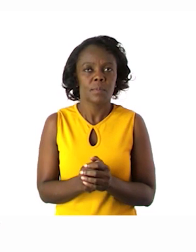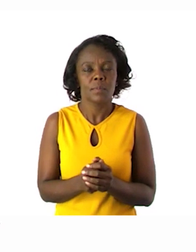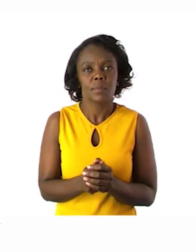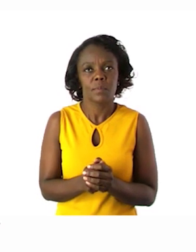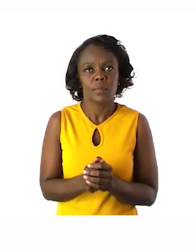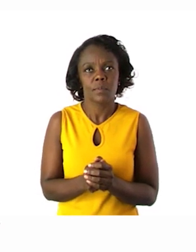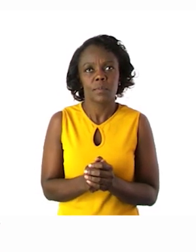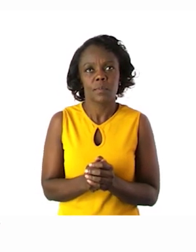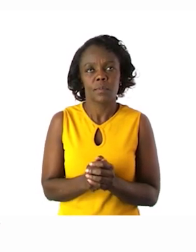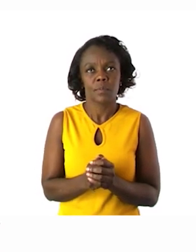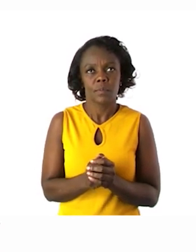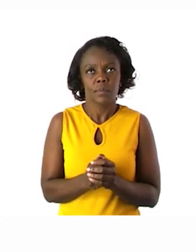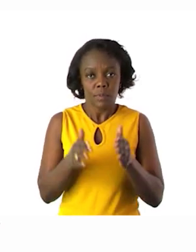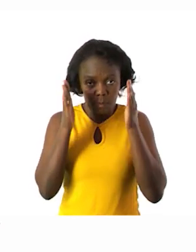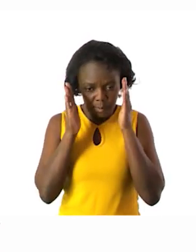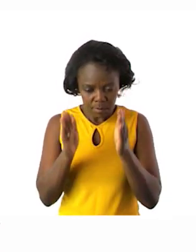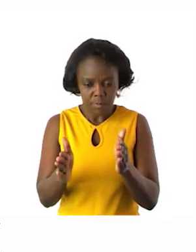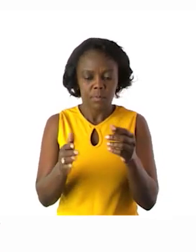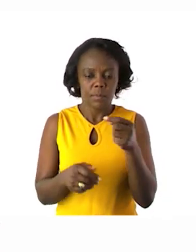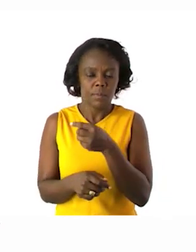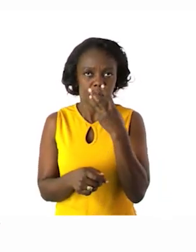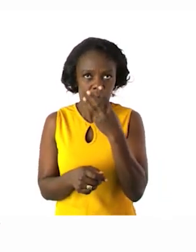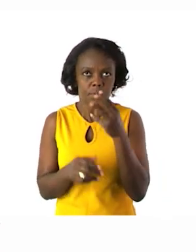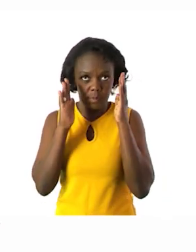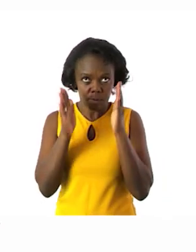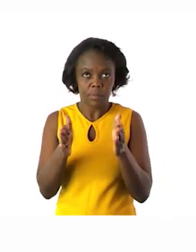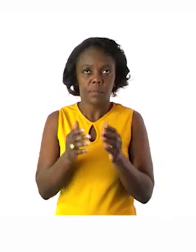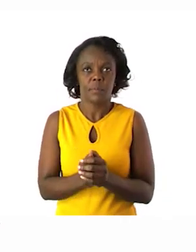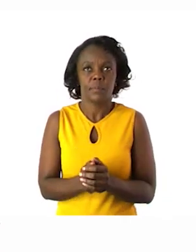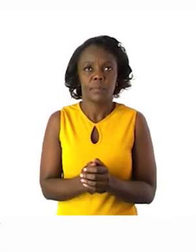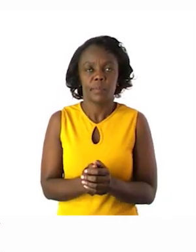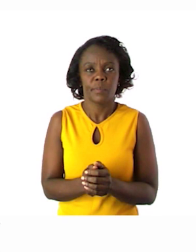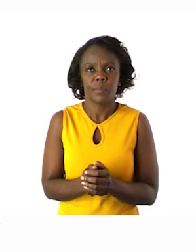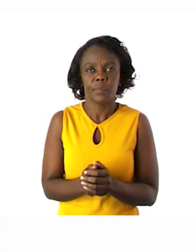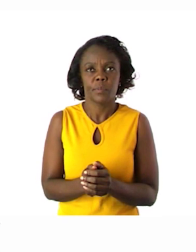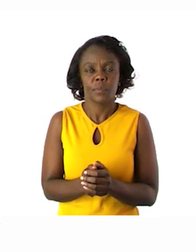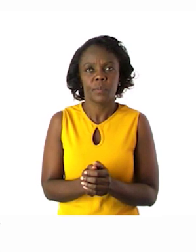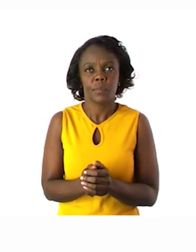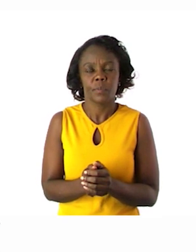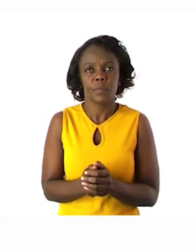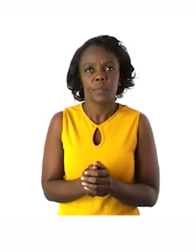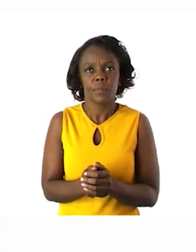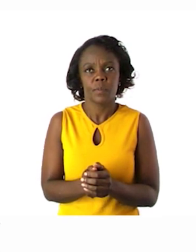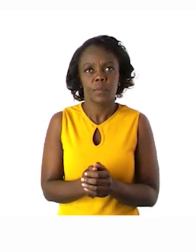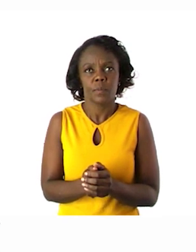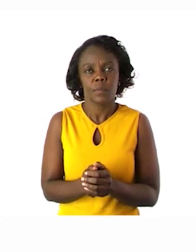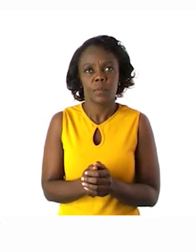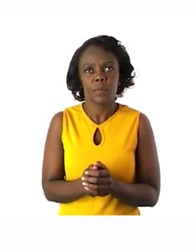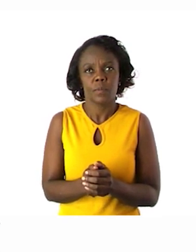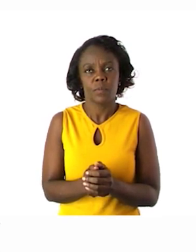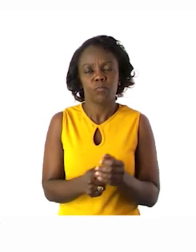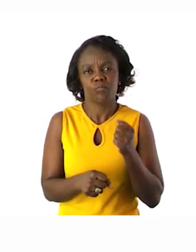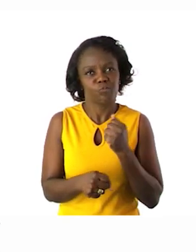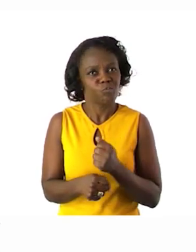yourselves and so now let's look at your work grade 3s. Yours is a bit